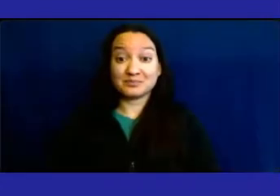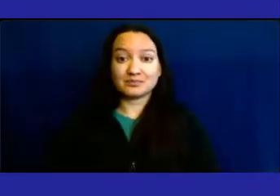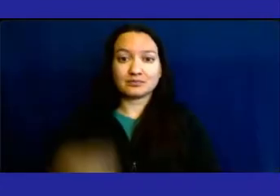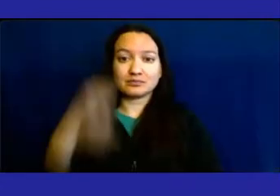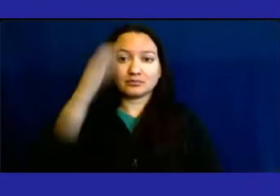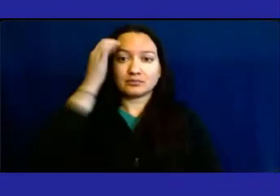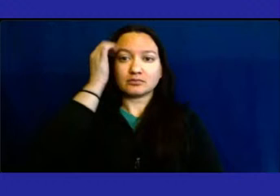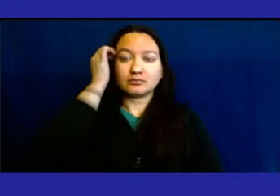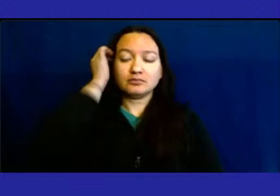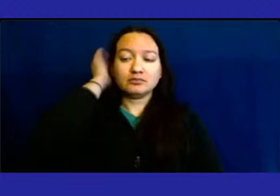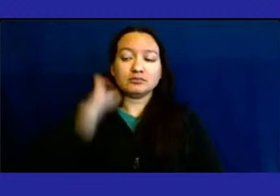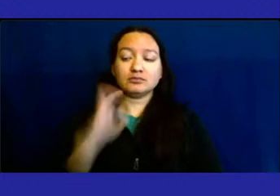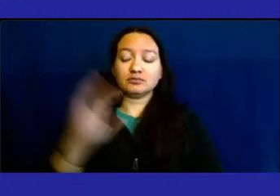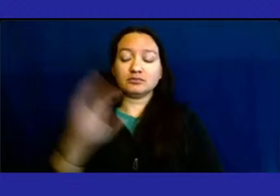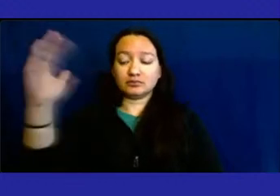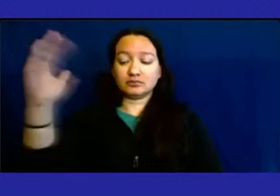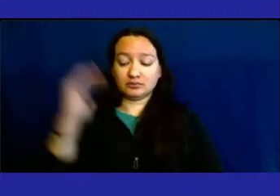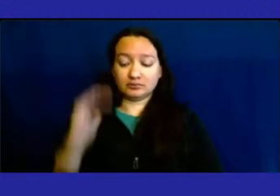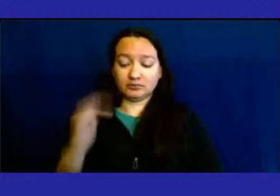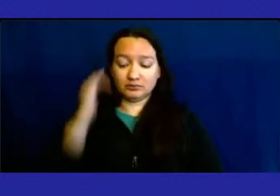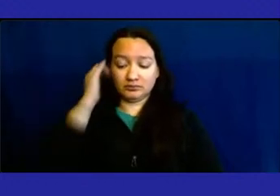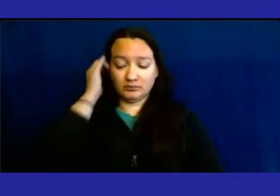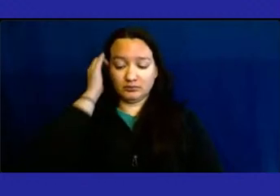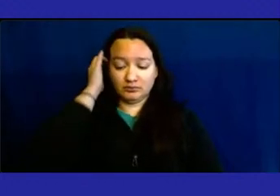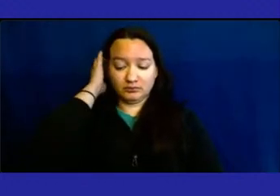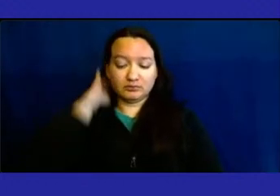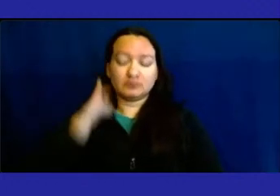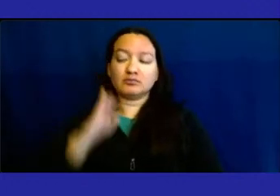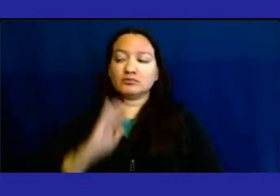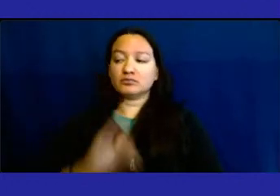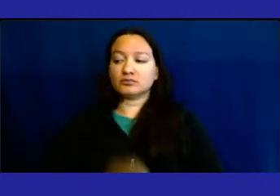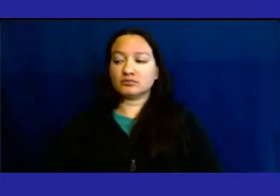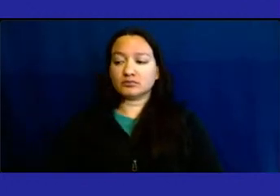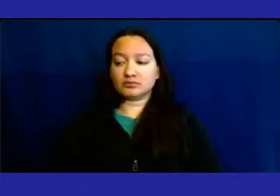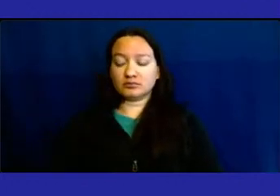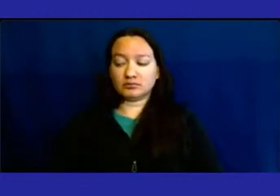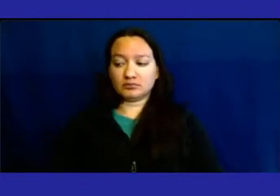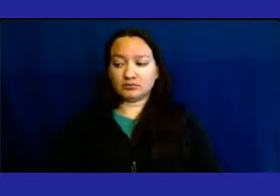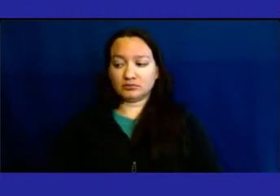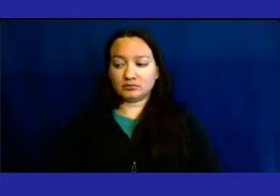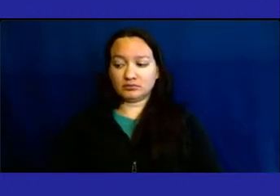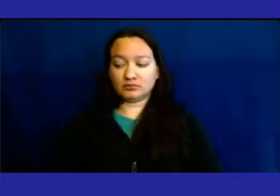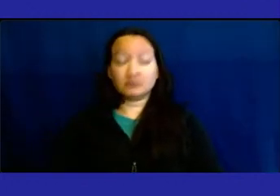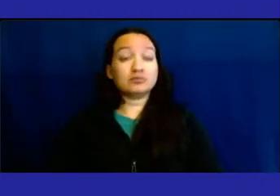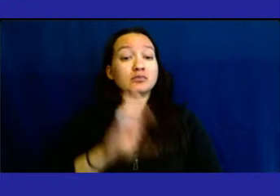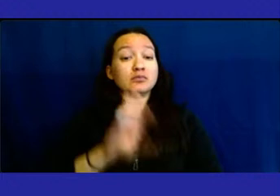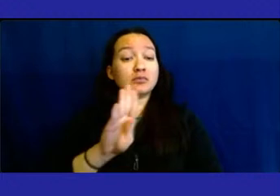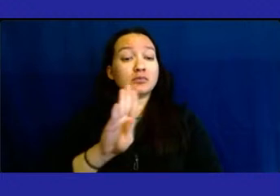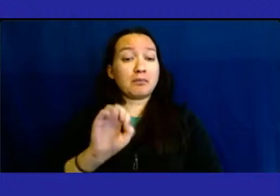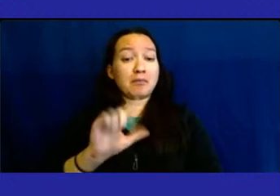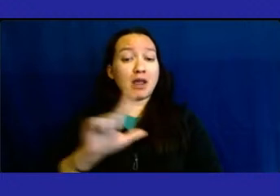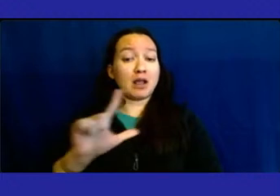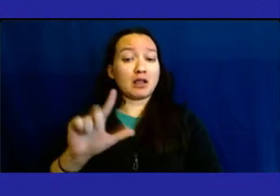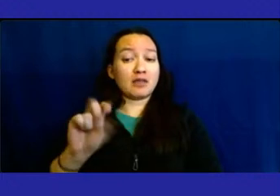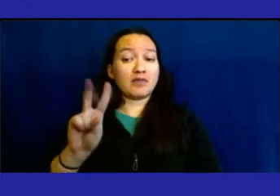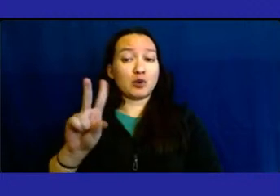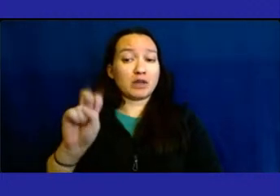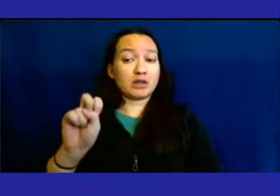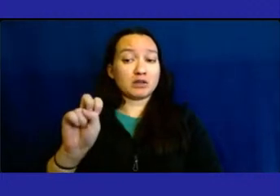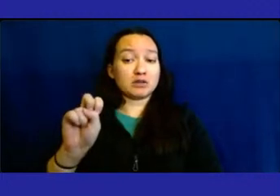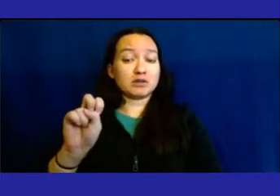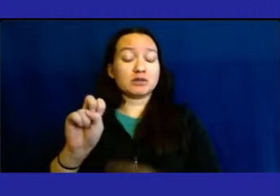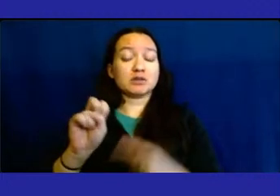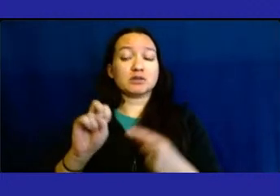So now we're going to start with Bellevue. And